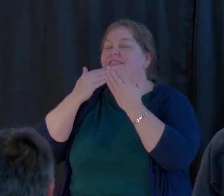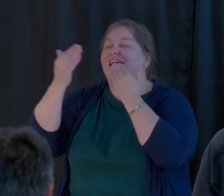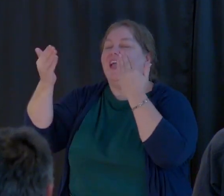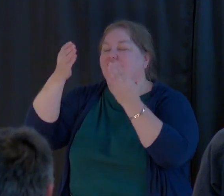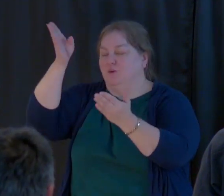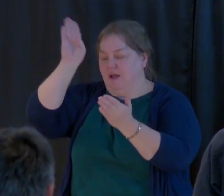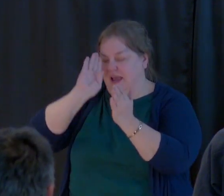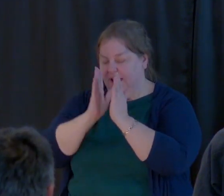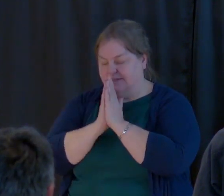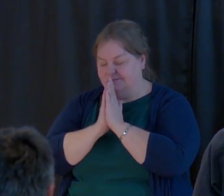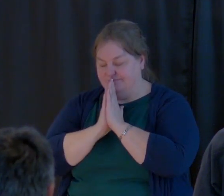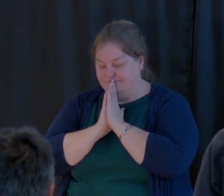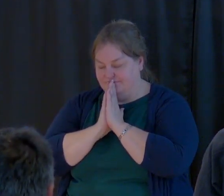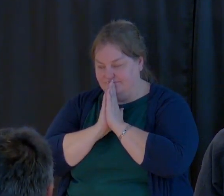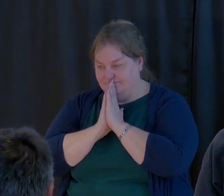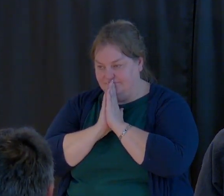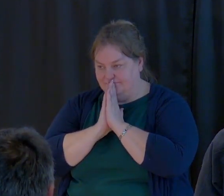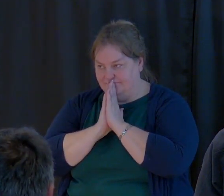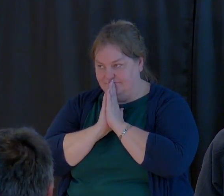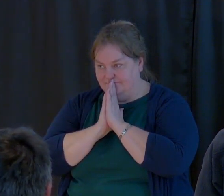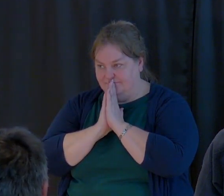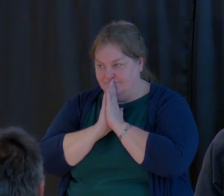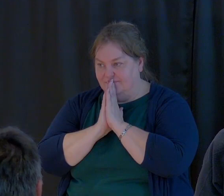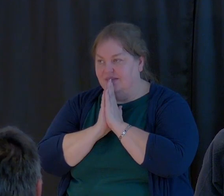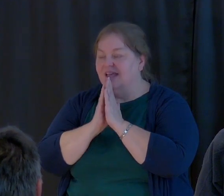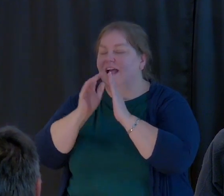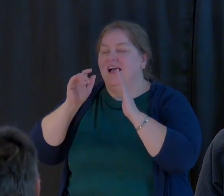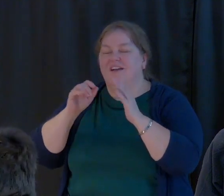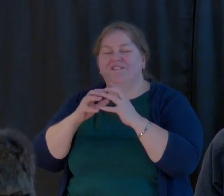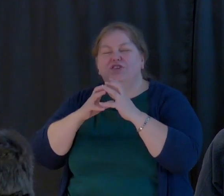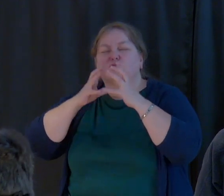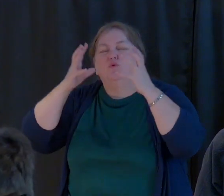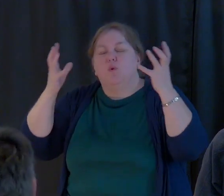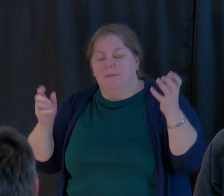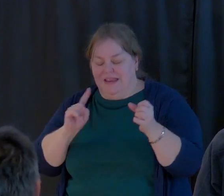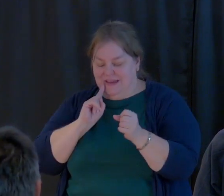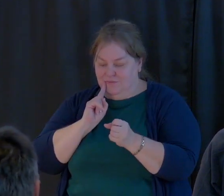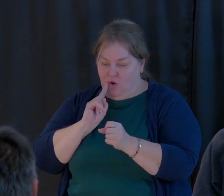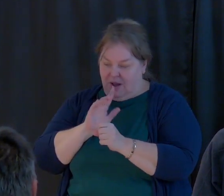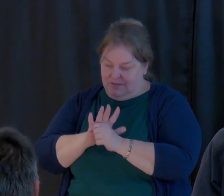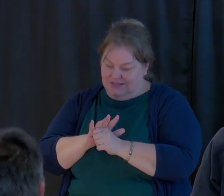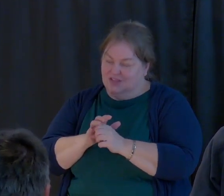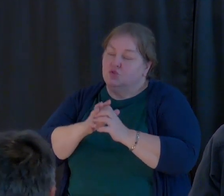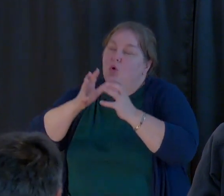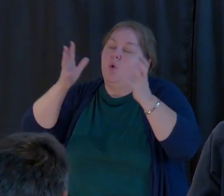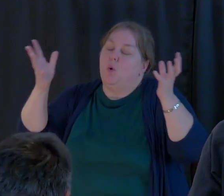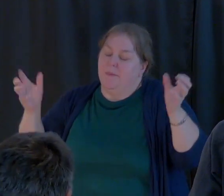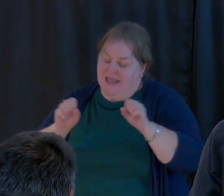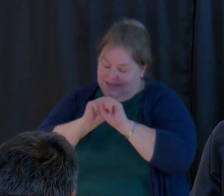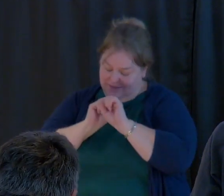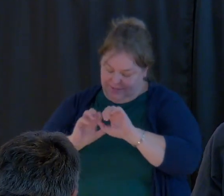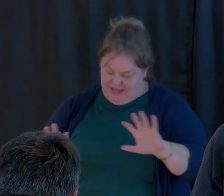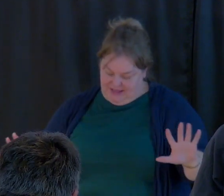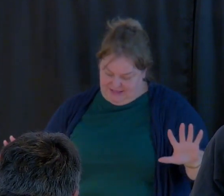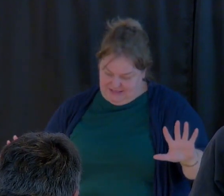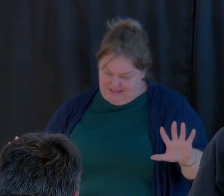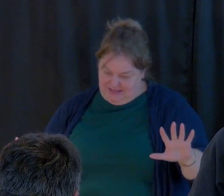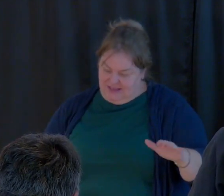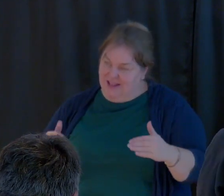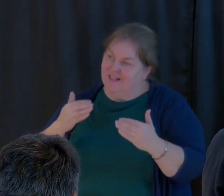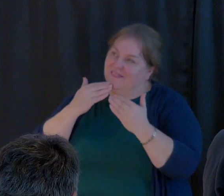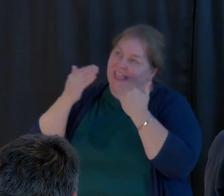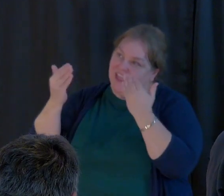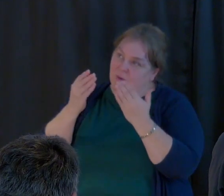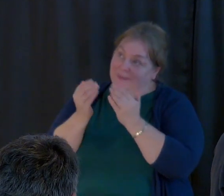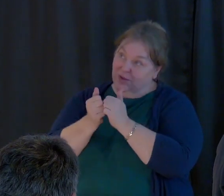for these promises and these blessings. Be with us throughout this coming year, as personally and as a